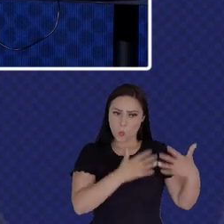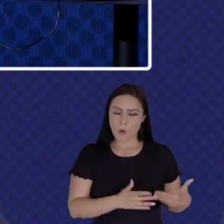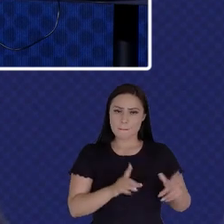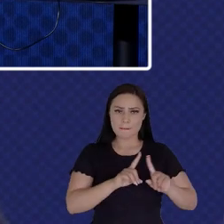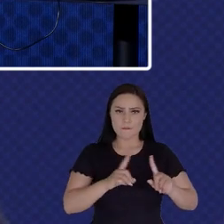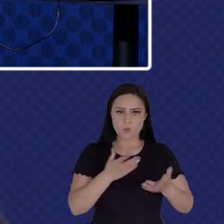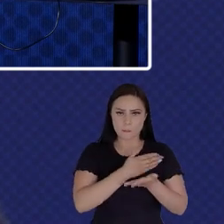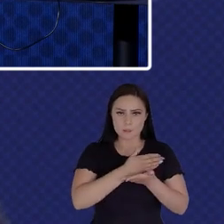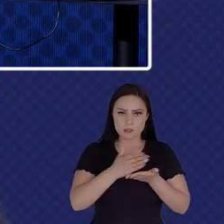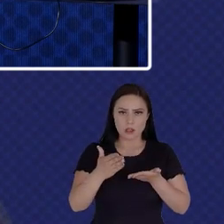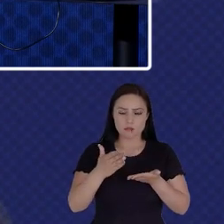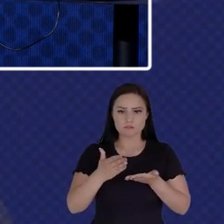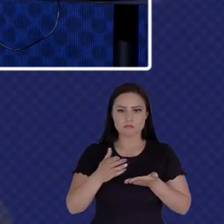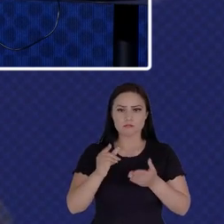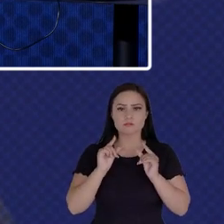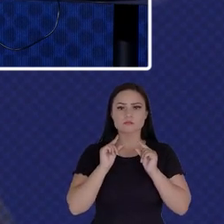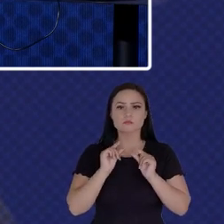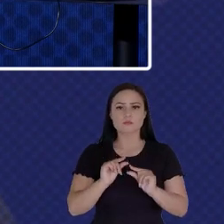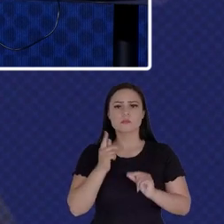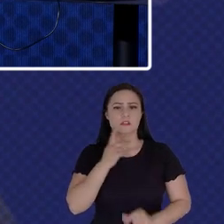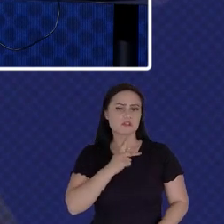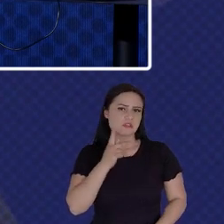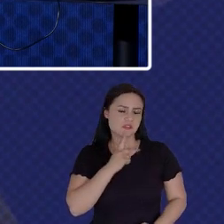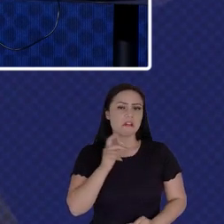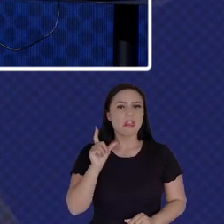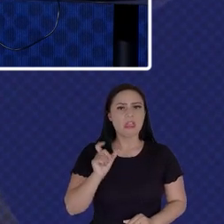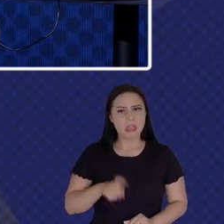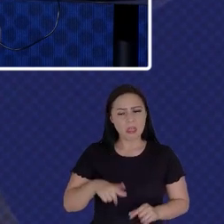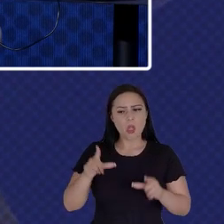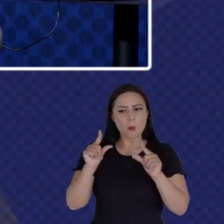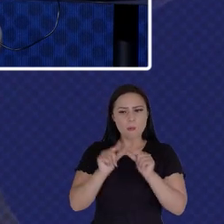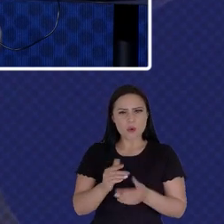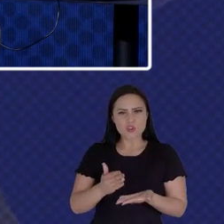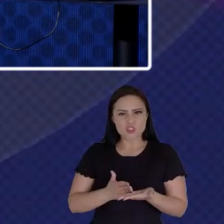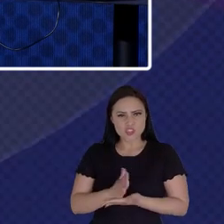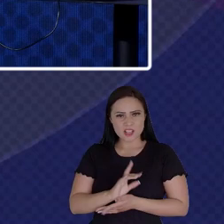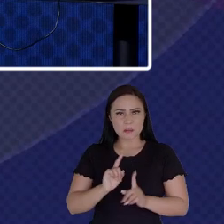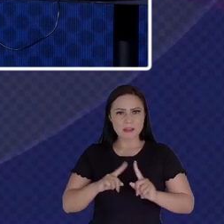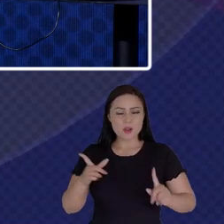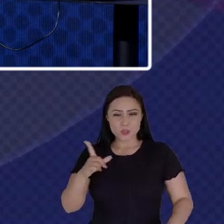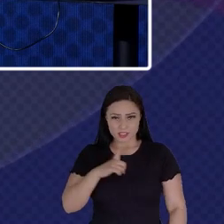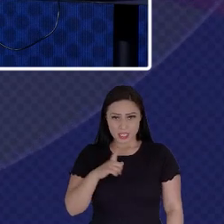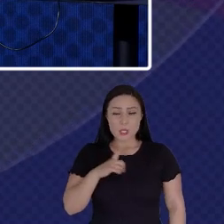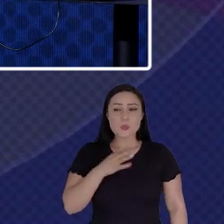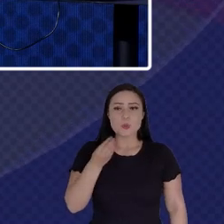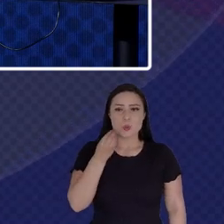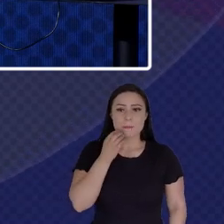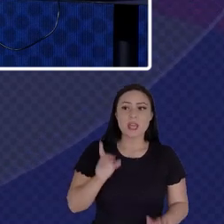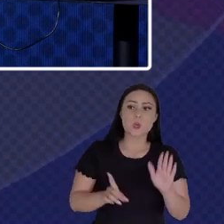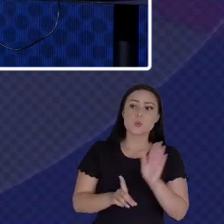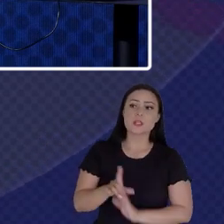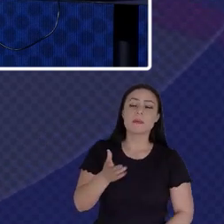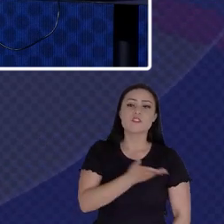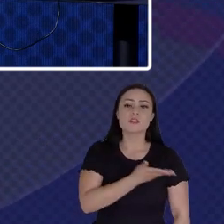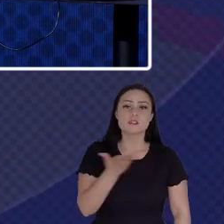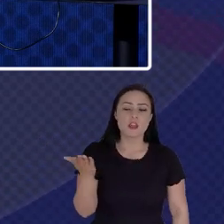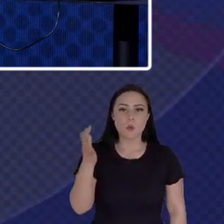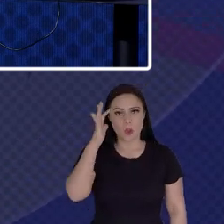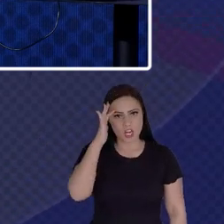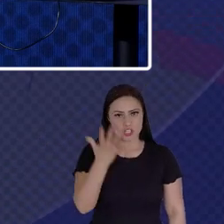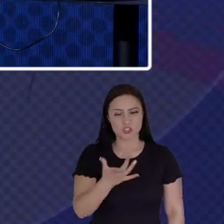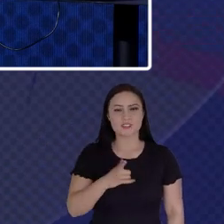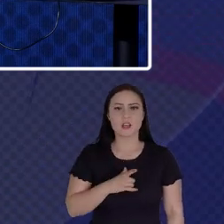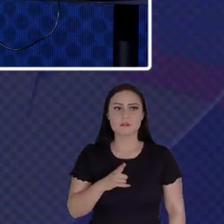Little I Say Kind Of Boring But I Do Have To Ask You And I Believe We Have Some People